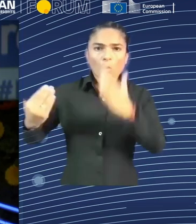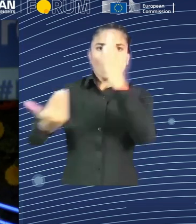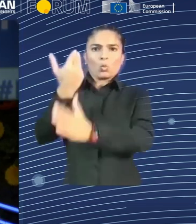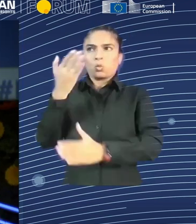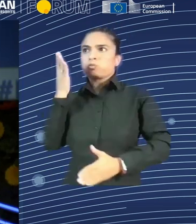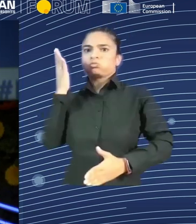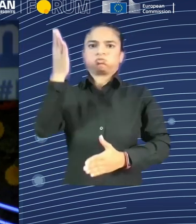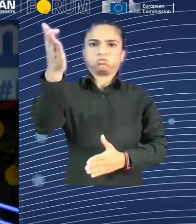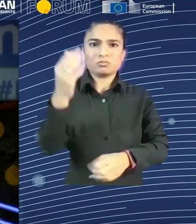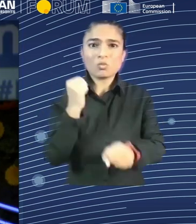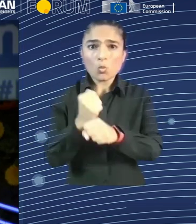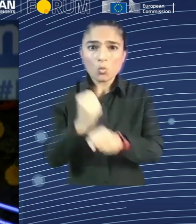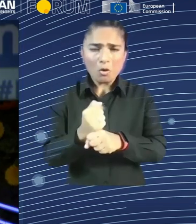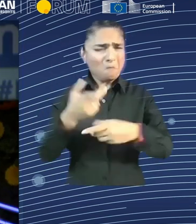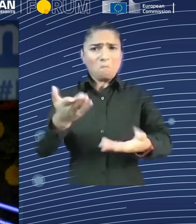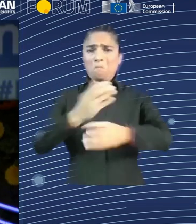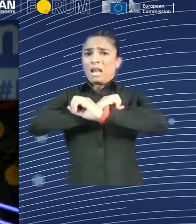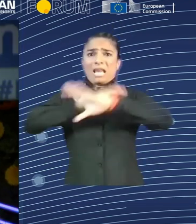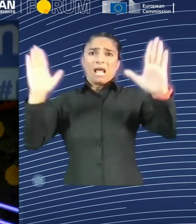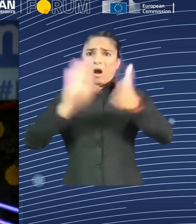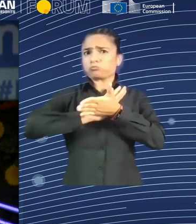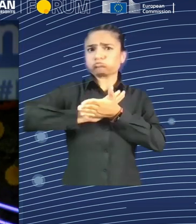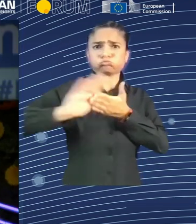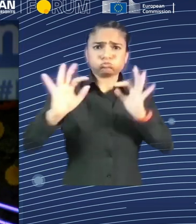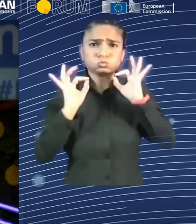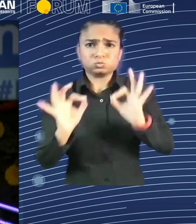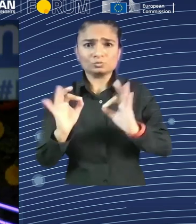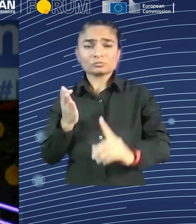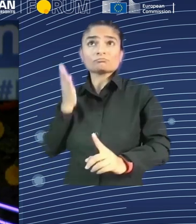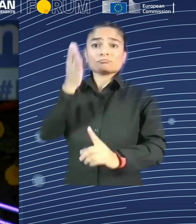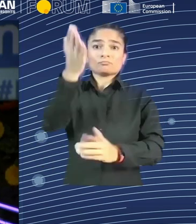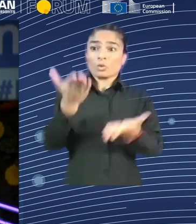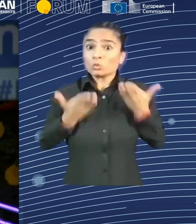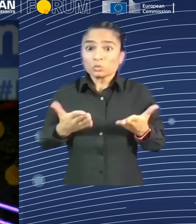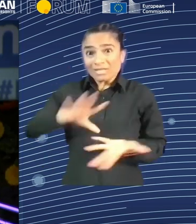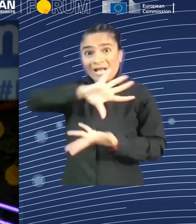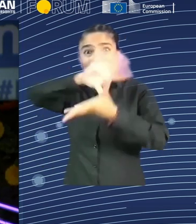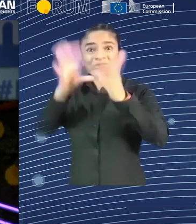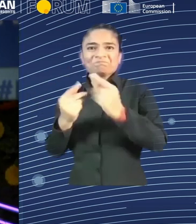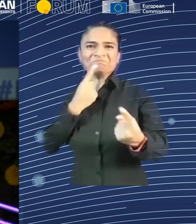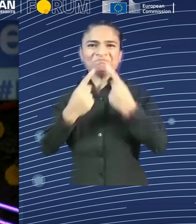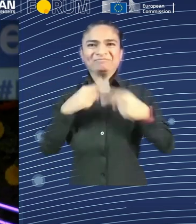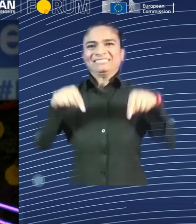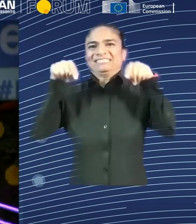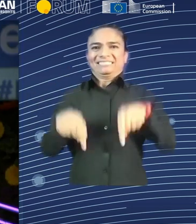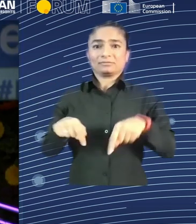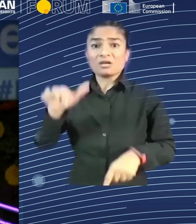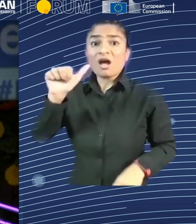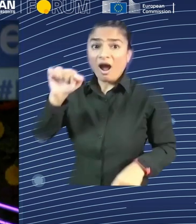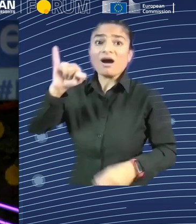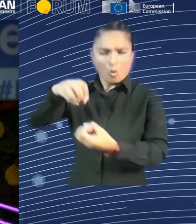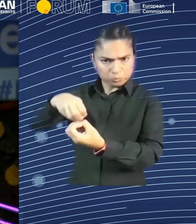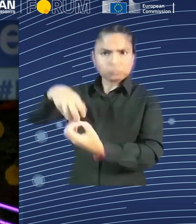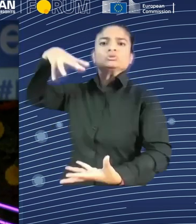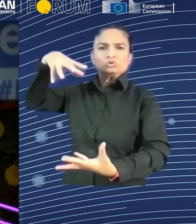be a net job creator in the coming five years. And it all depends on the choices we are taking. And we